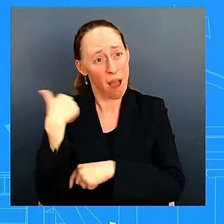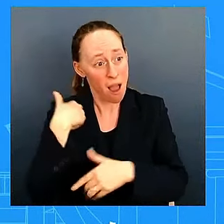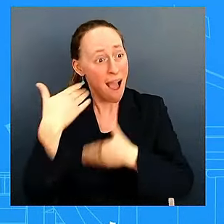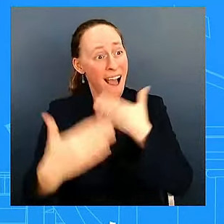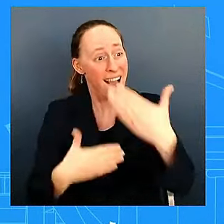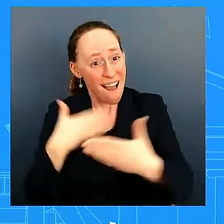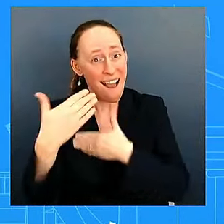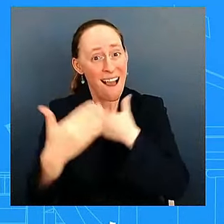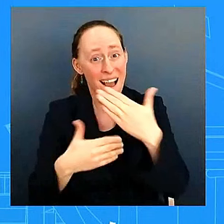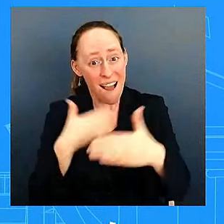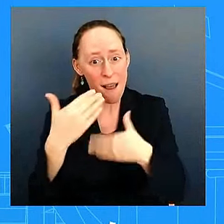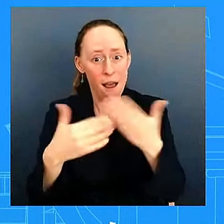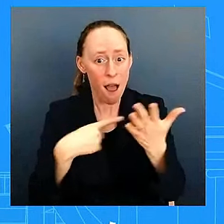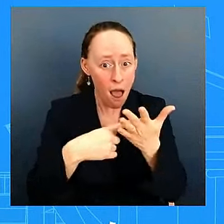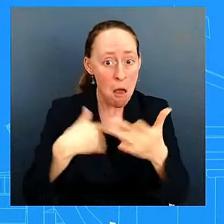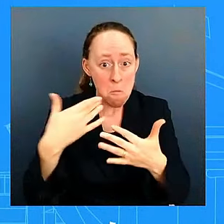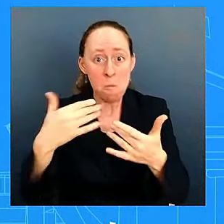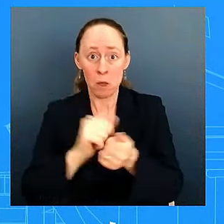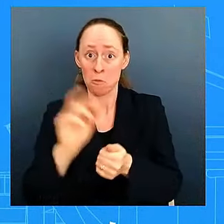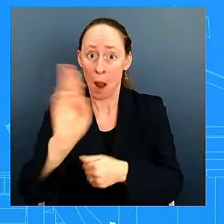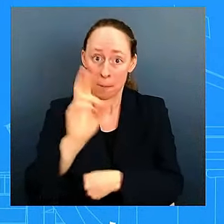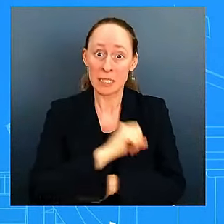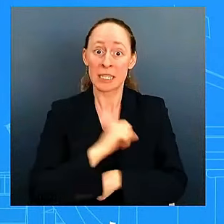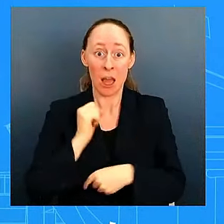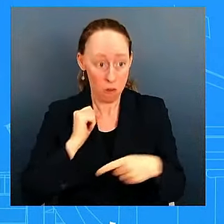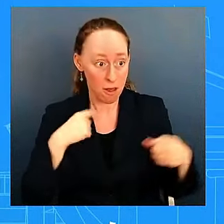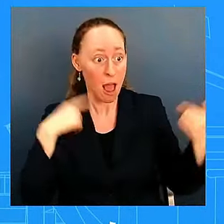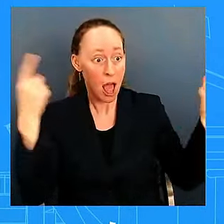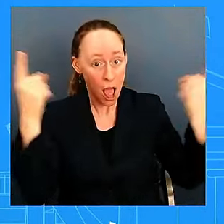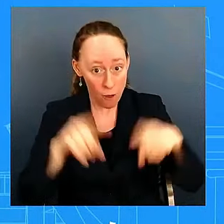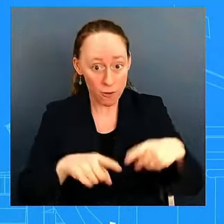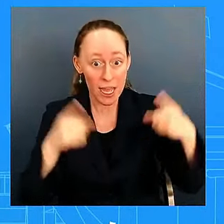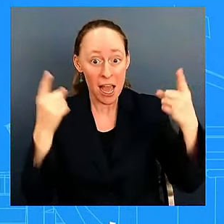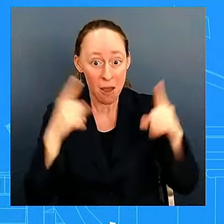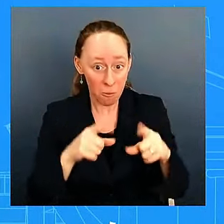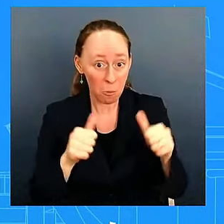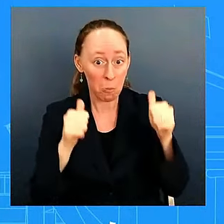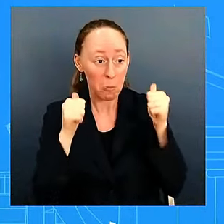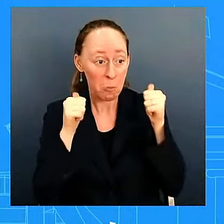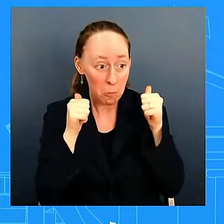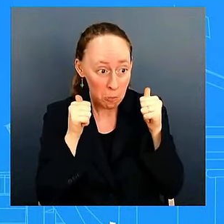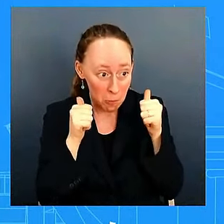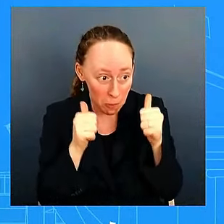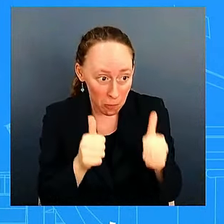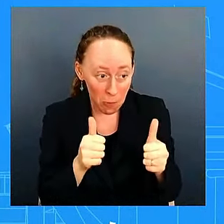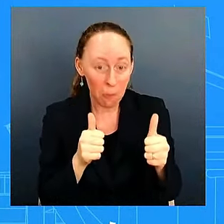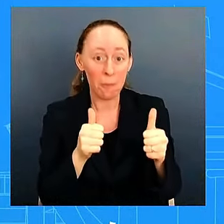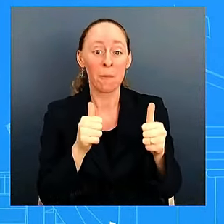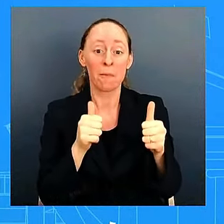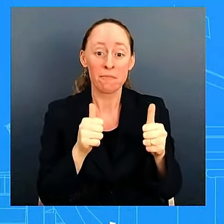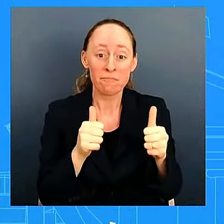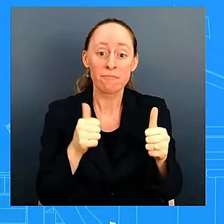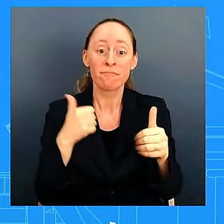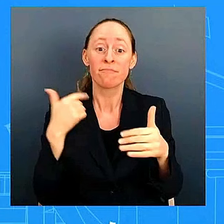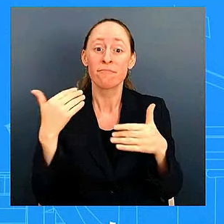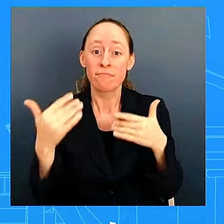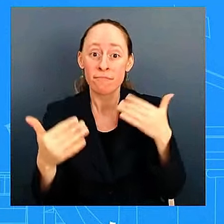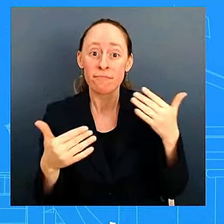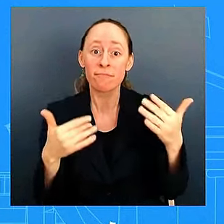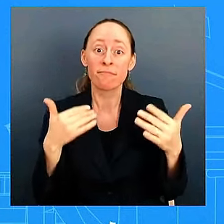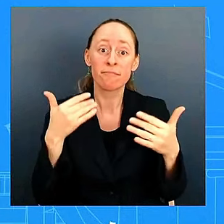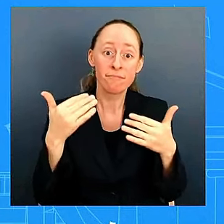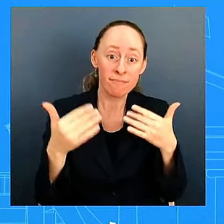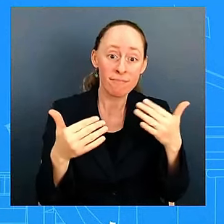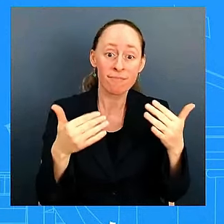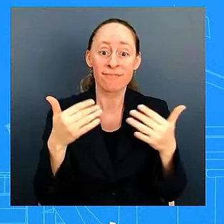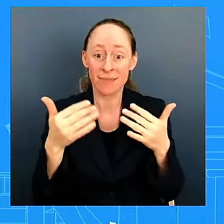bipartisan solution if the president has signed uh was able to sign that solution uh that pardon me that legislation it